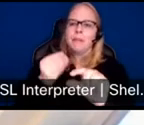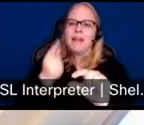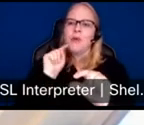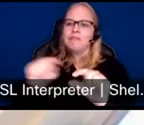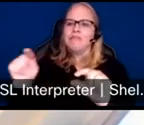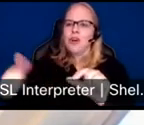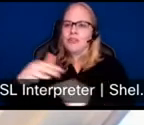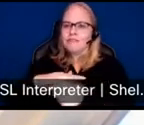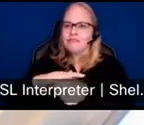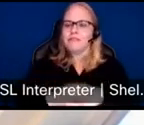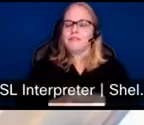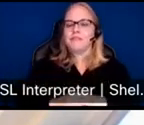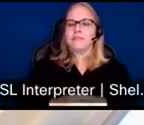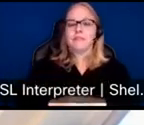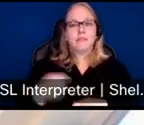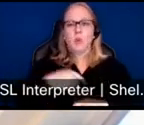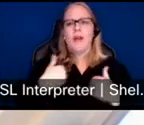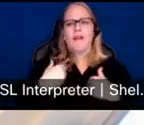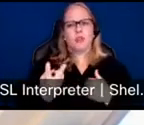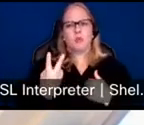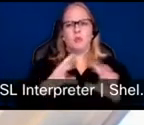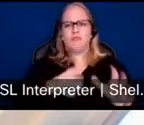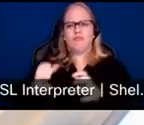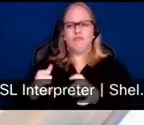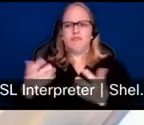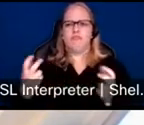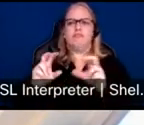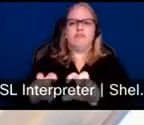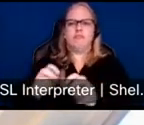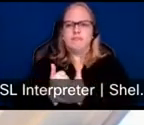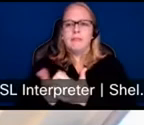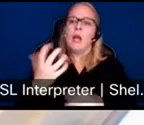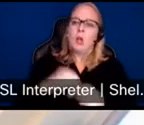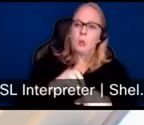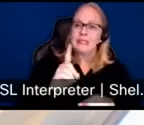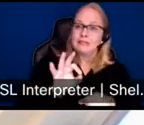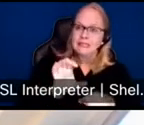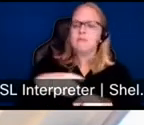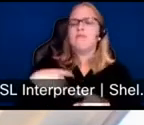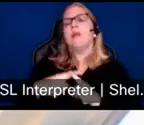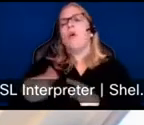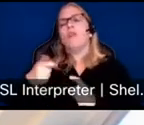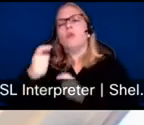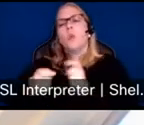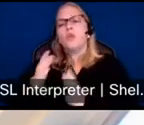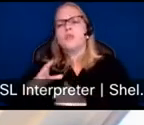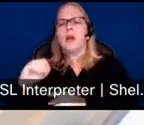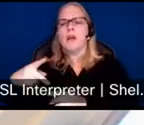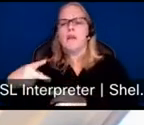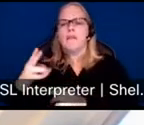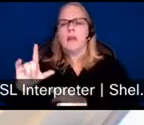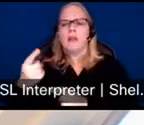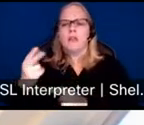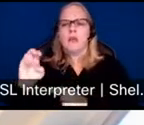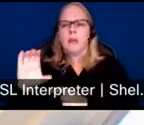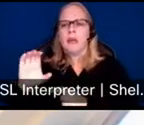this, along with two investors, including DFC, a few different donors and philanthropic organizations, and then us full to capital, who is